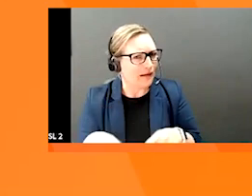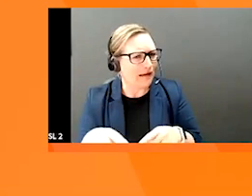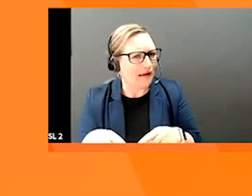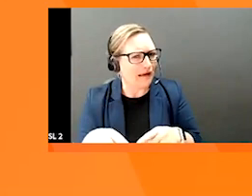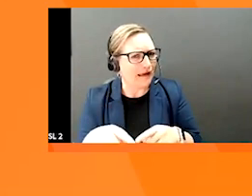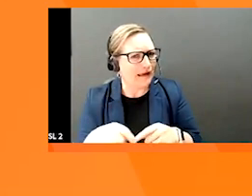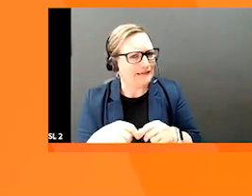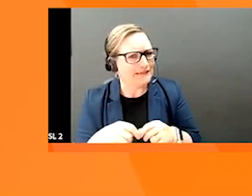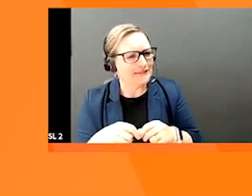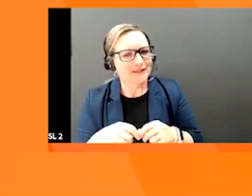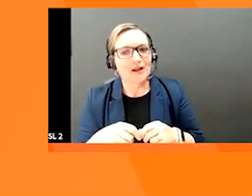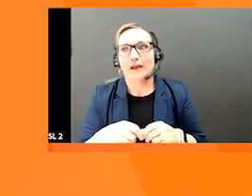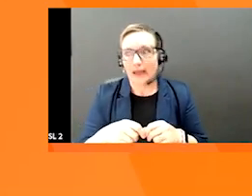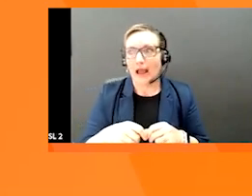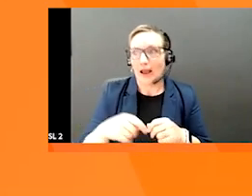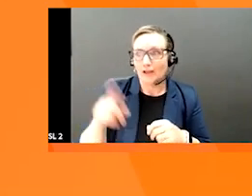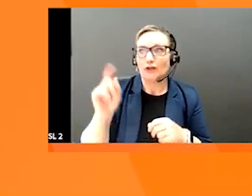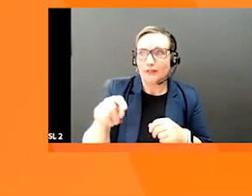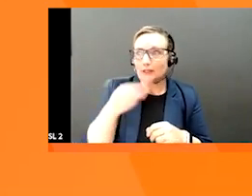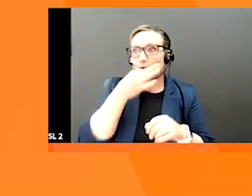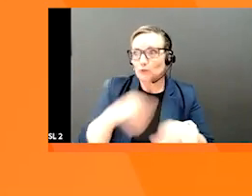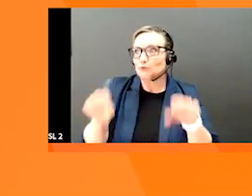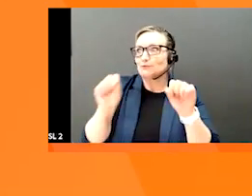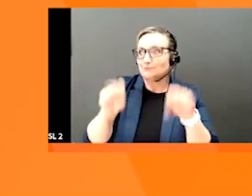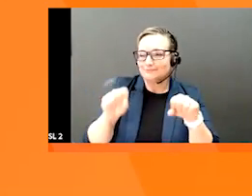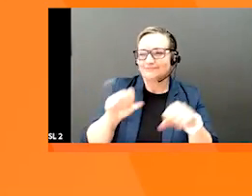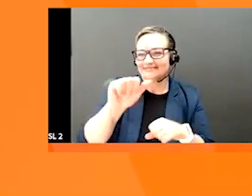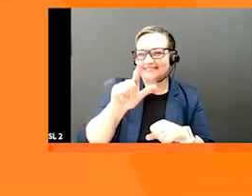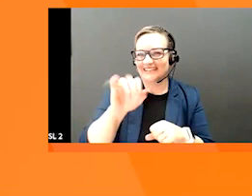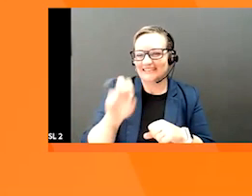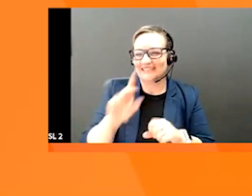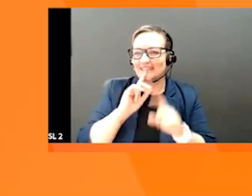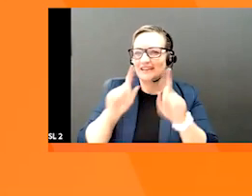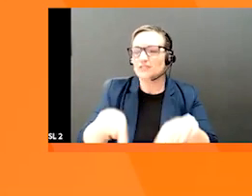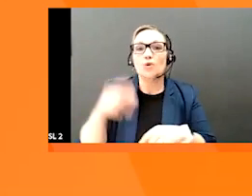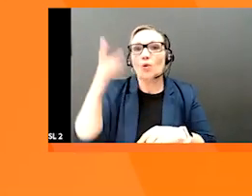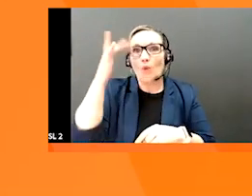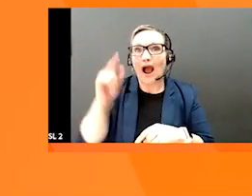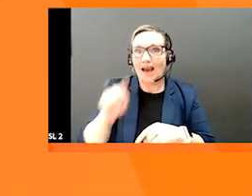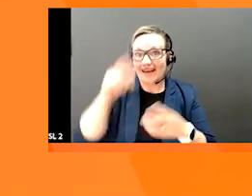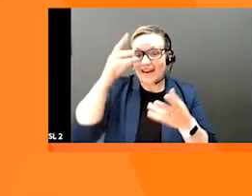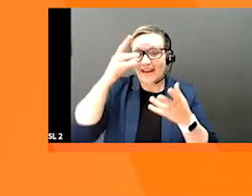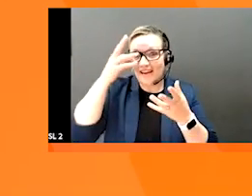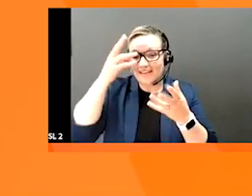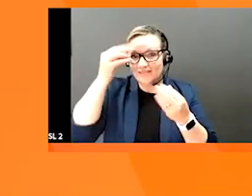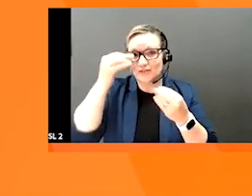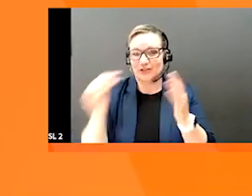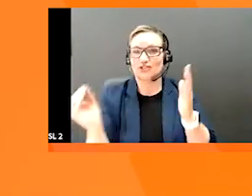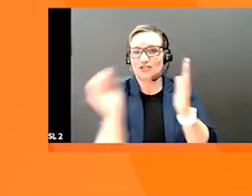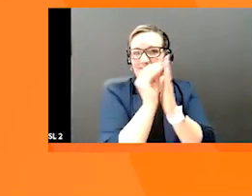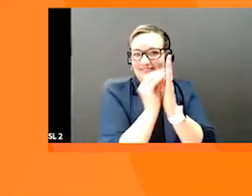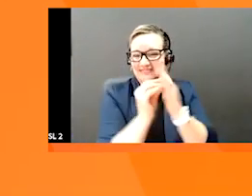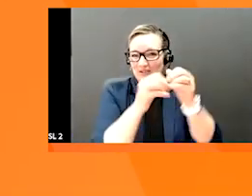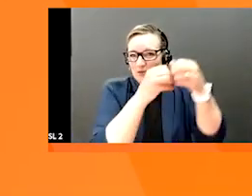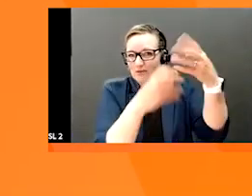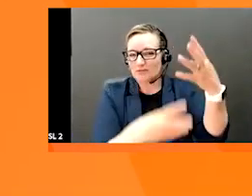Essentially, as early as you can get on. Reason being, the registry basically keeps all your information, content